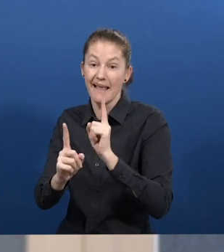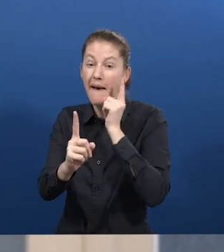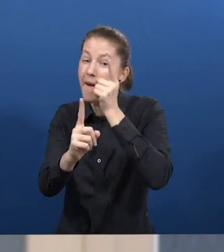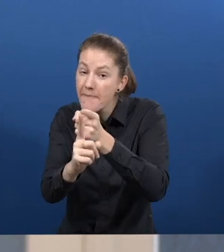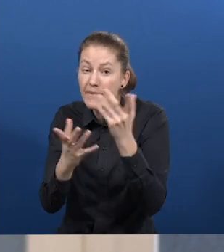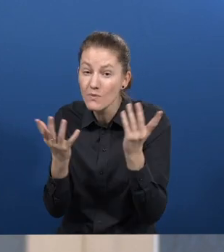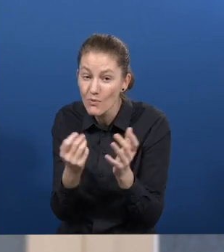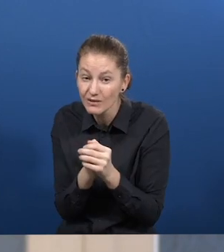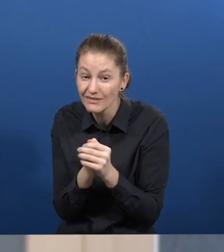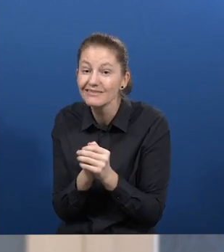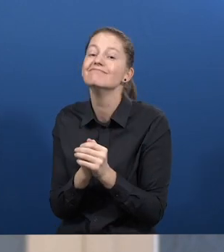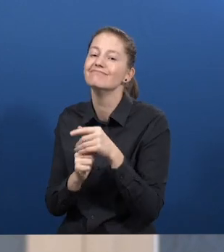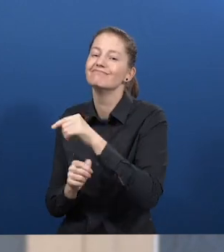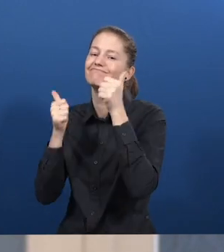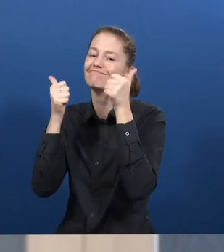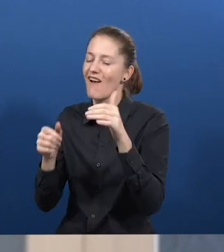people with disabilities.